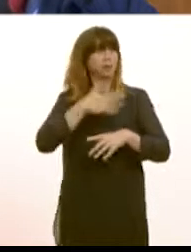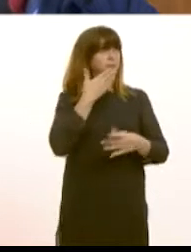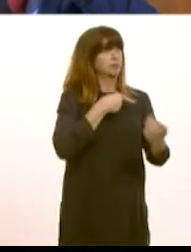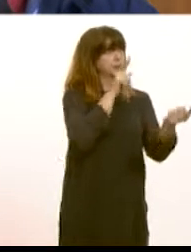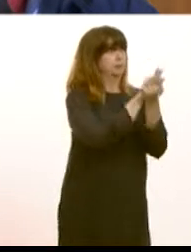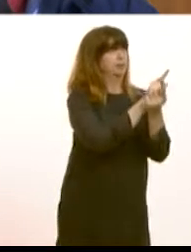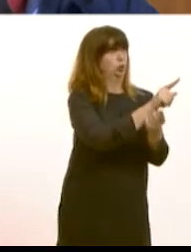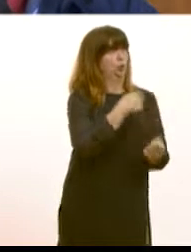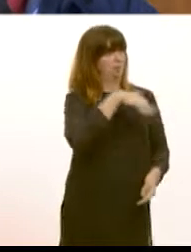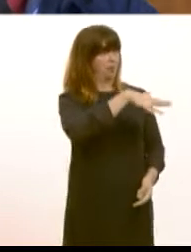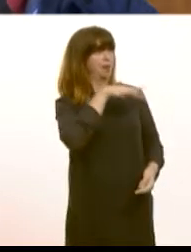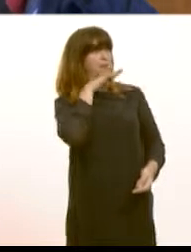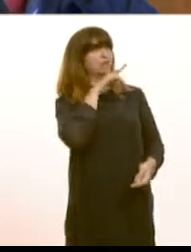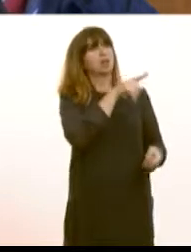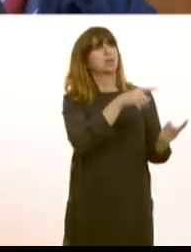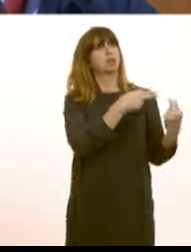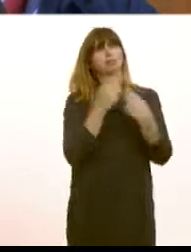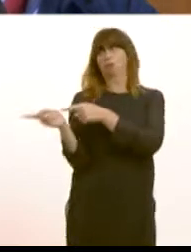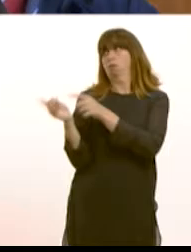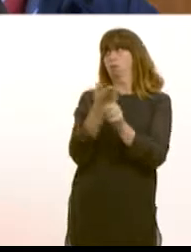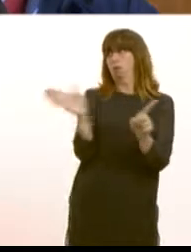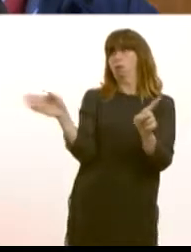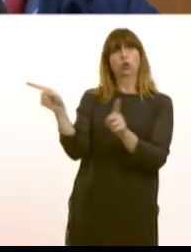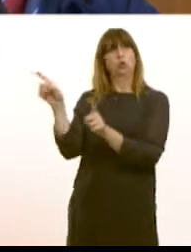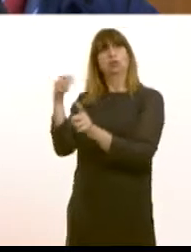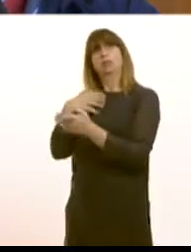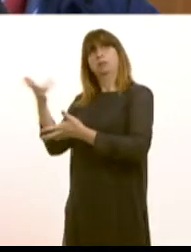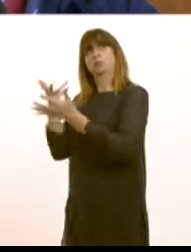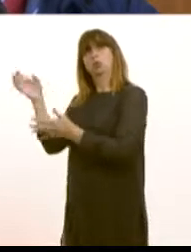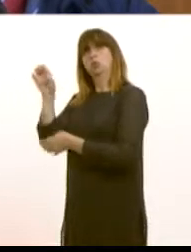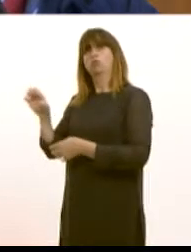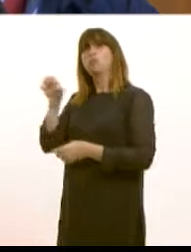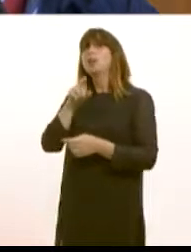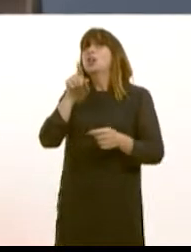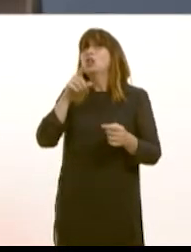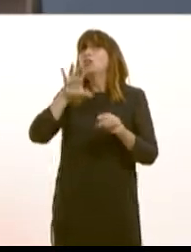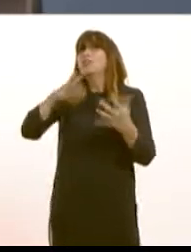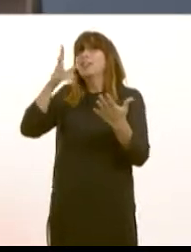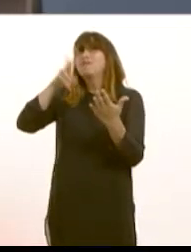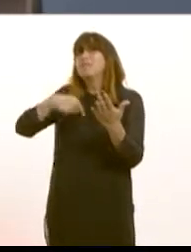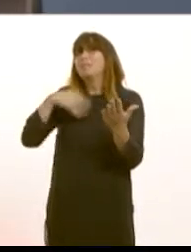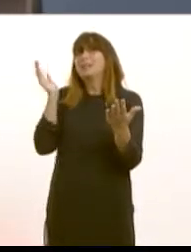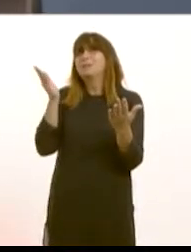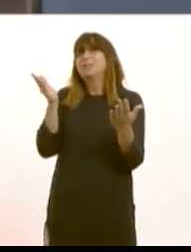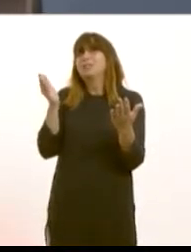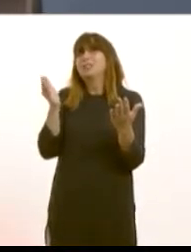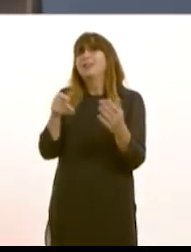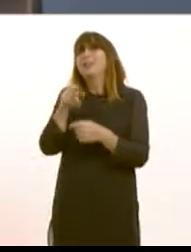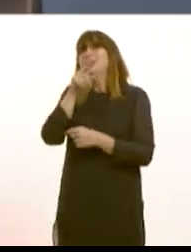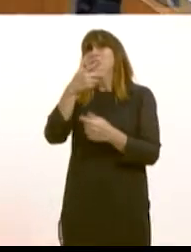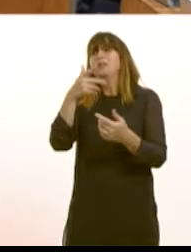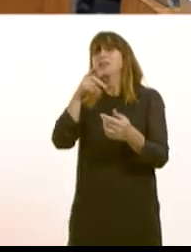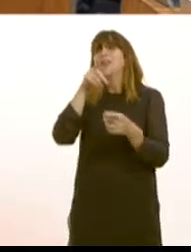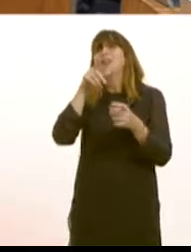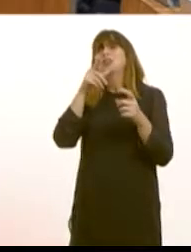with them. In terms of the comment he made early on it's quite clear that he hasn't read my speech has he in Chicago? he's just picked up on what when he said you